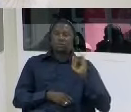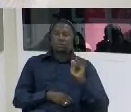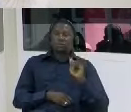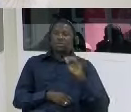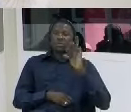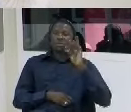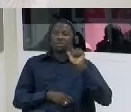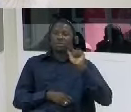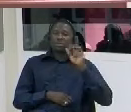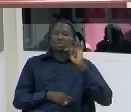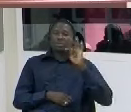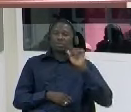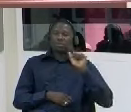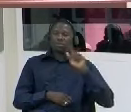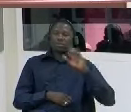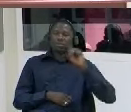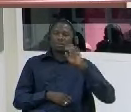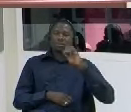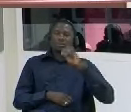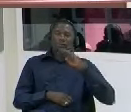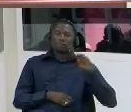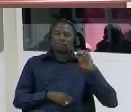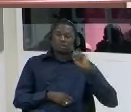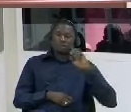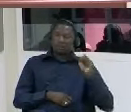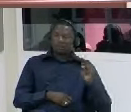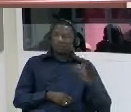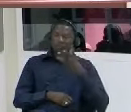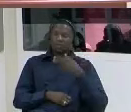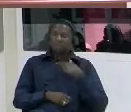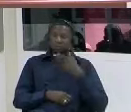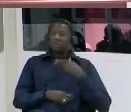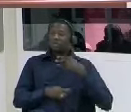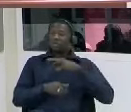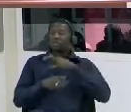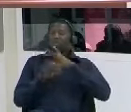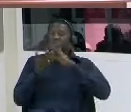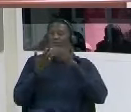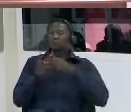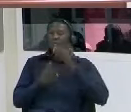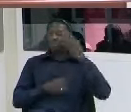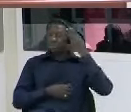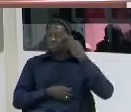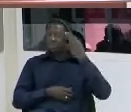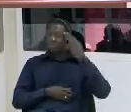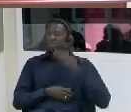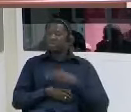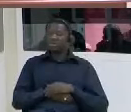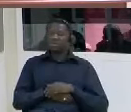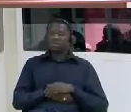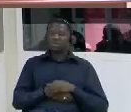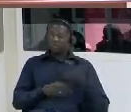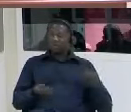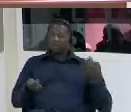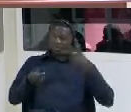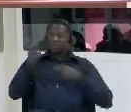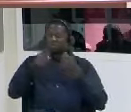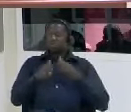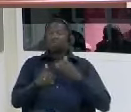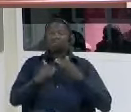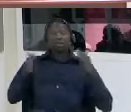she also contributed immensely definitely towards victor struggle and uh mr chairman with your permission